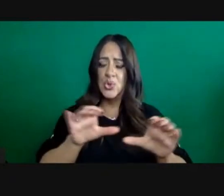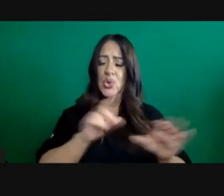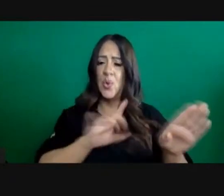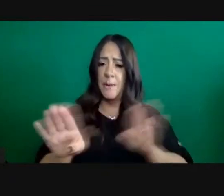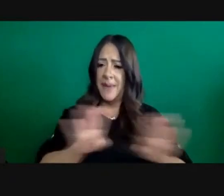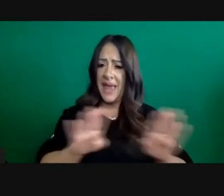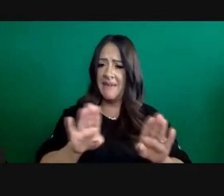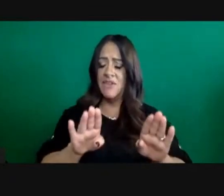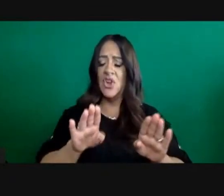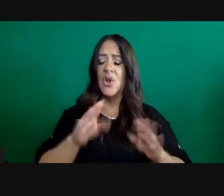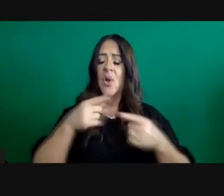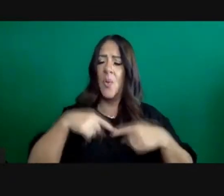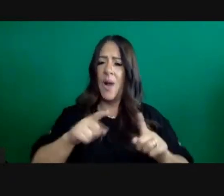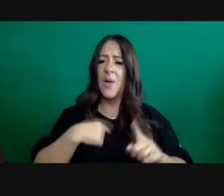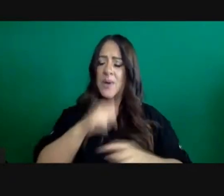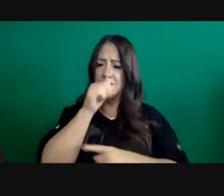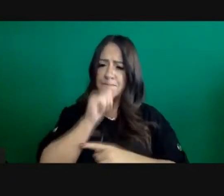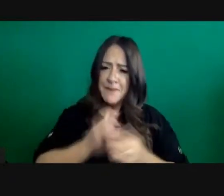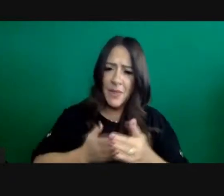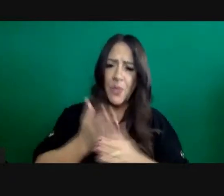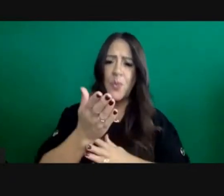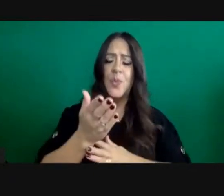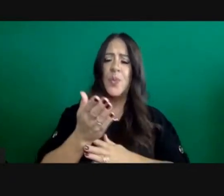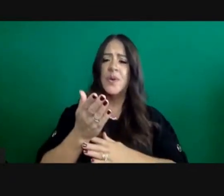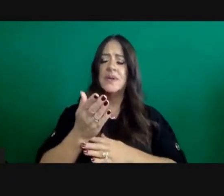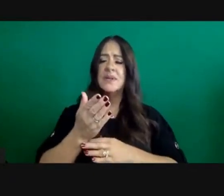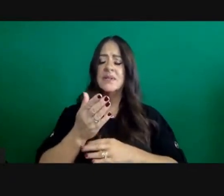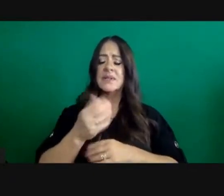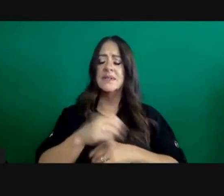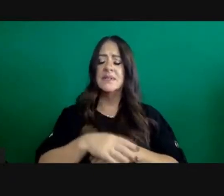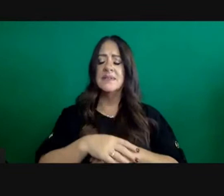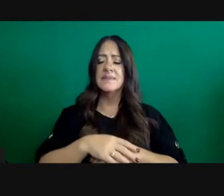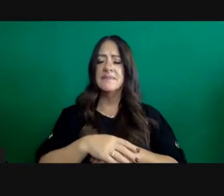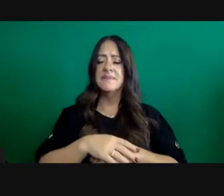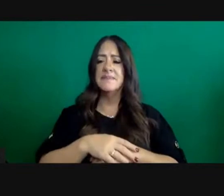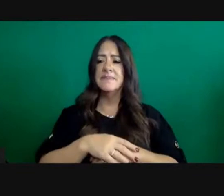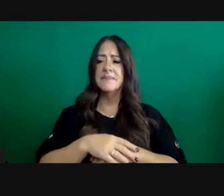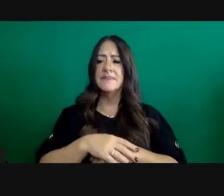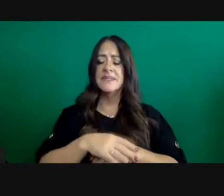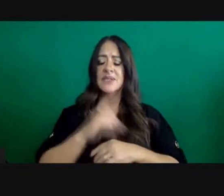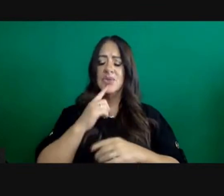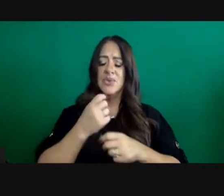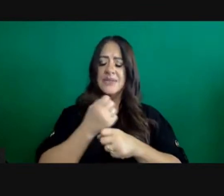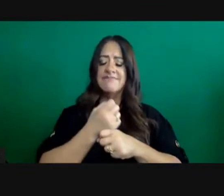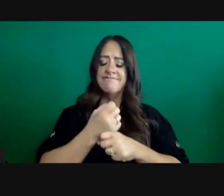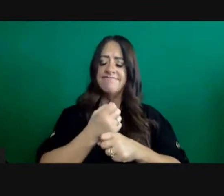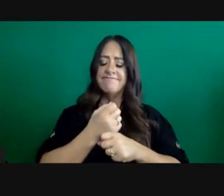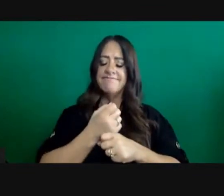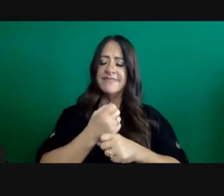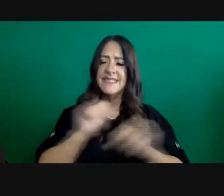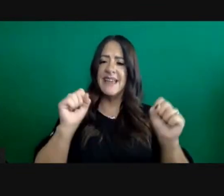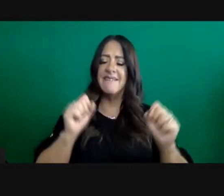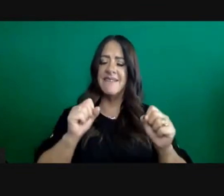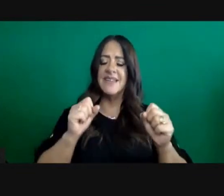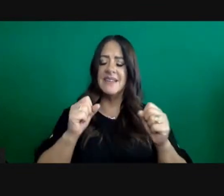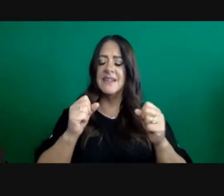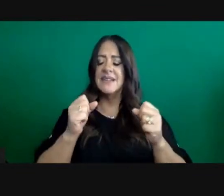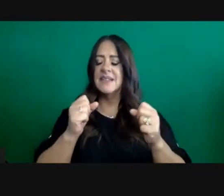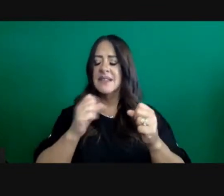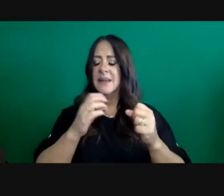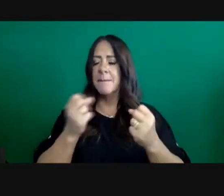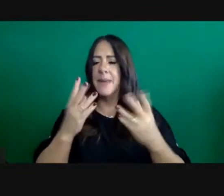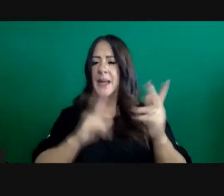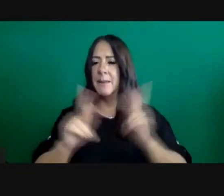and a pretty tough time for not just a handful, but hundreds, thousands of Californians who are dealing